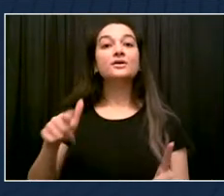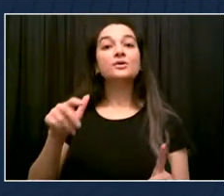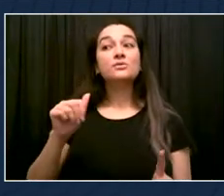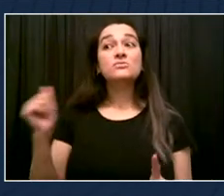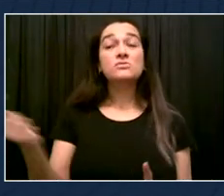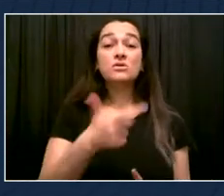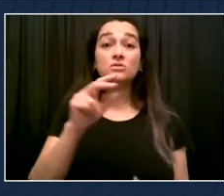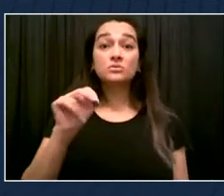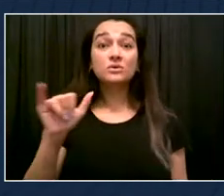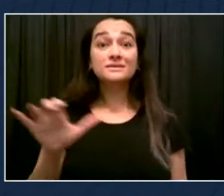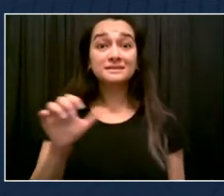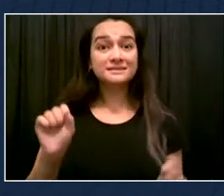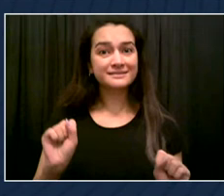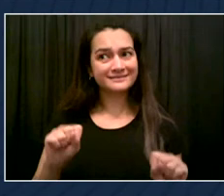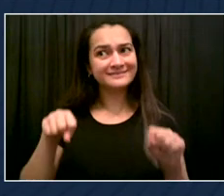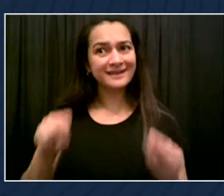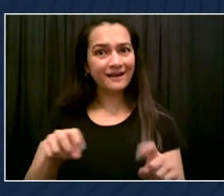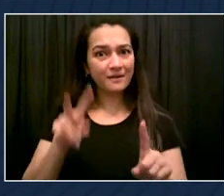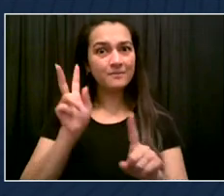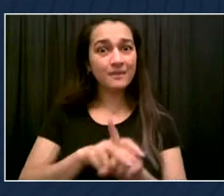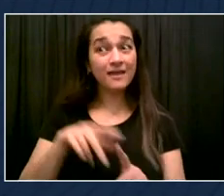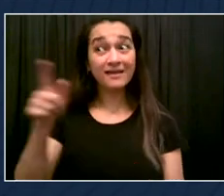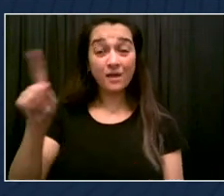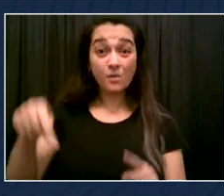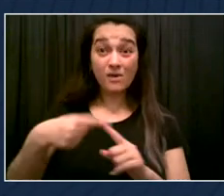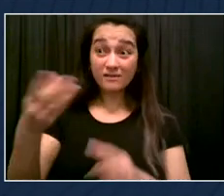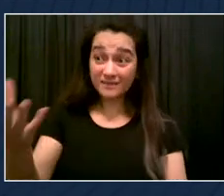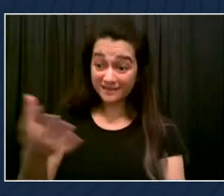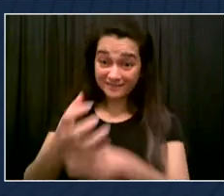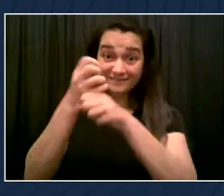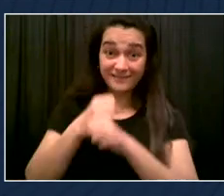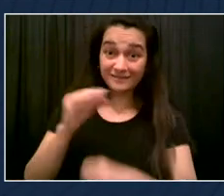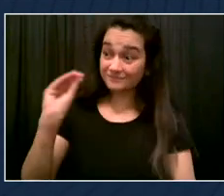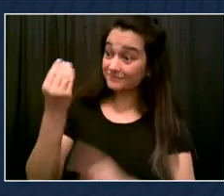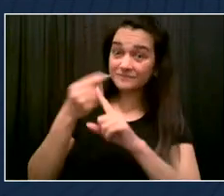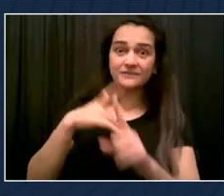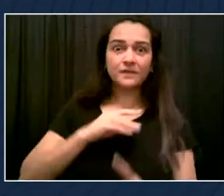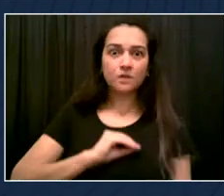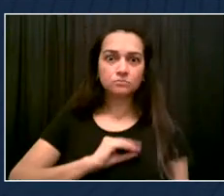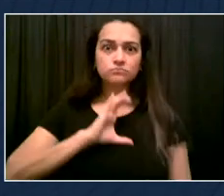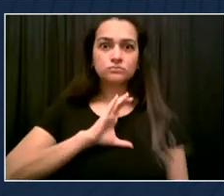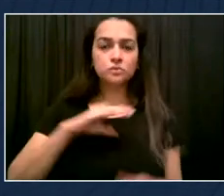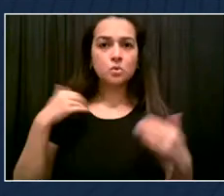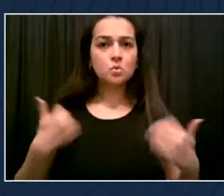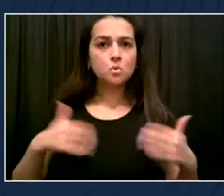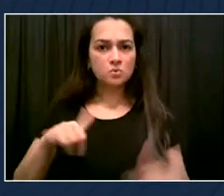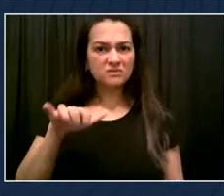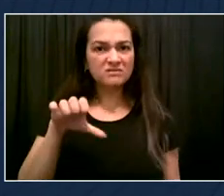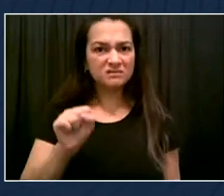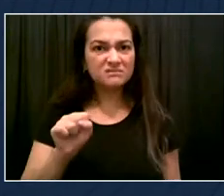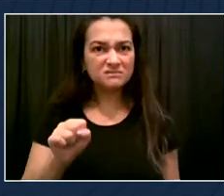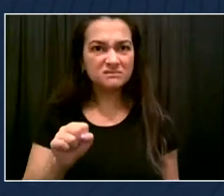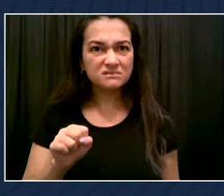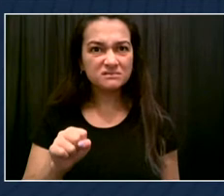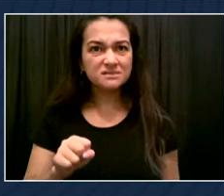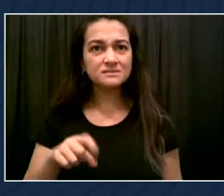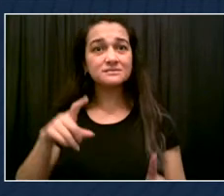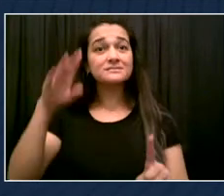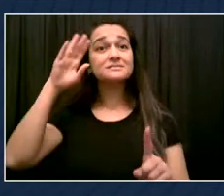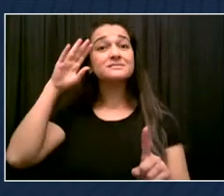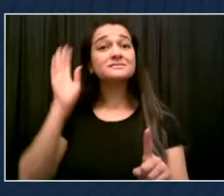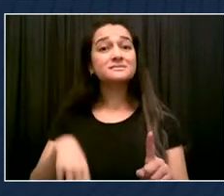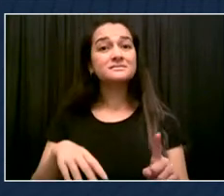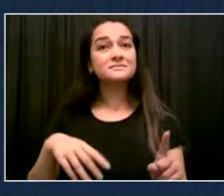of course, it does give us some discounts, especially to some of my favorite cultural institutions seen in 13, like the Queen's Zoo